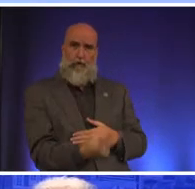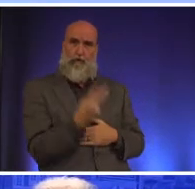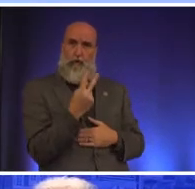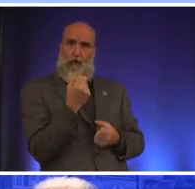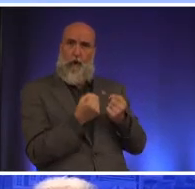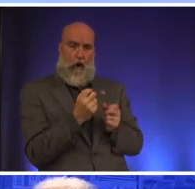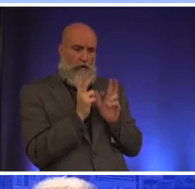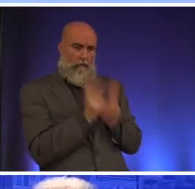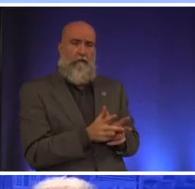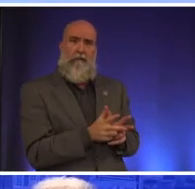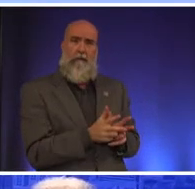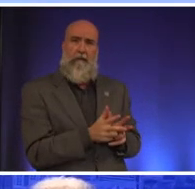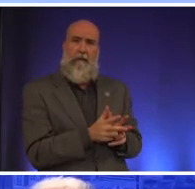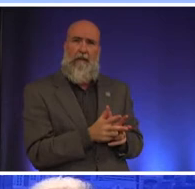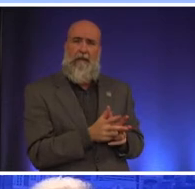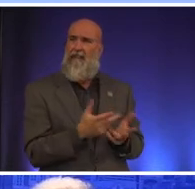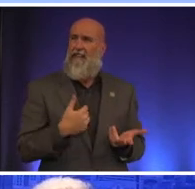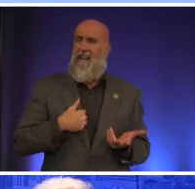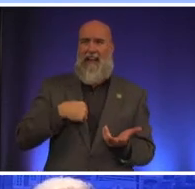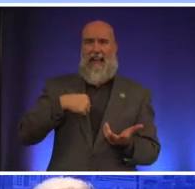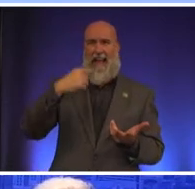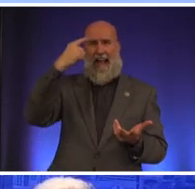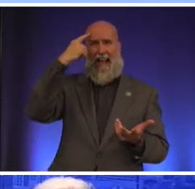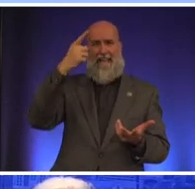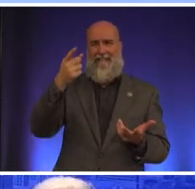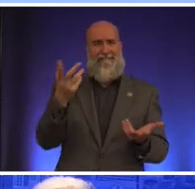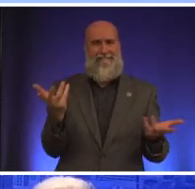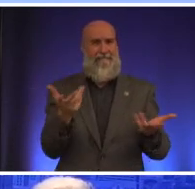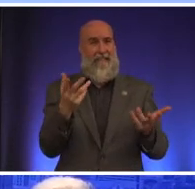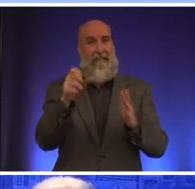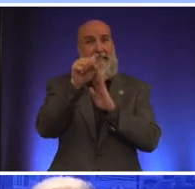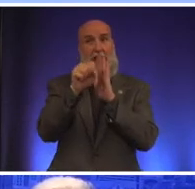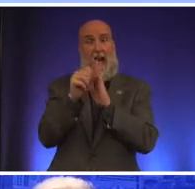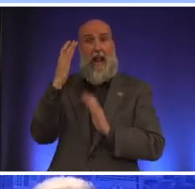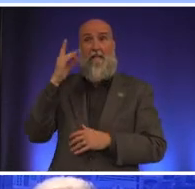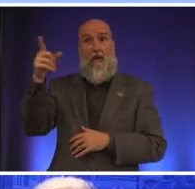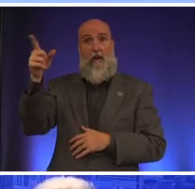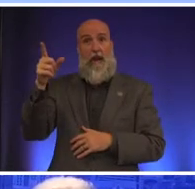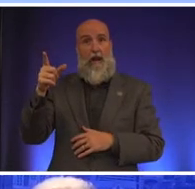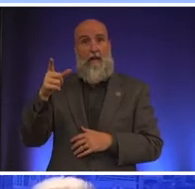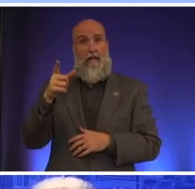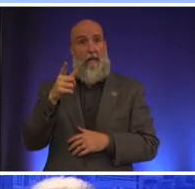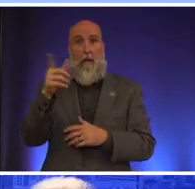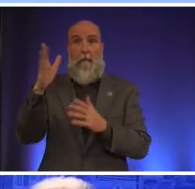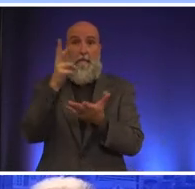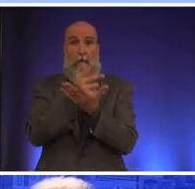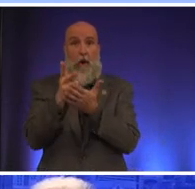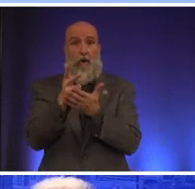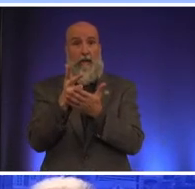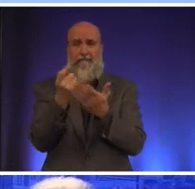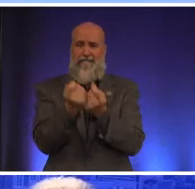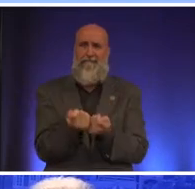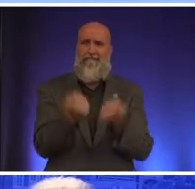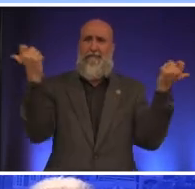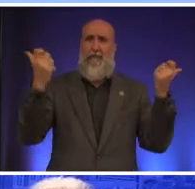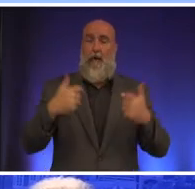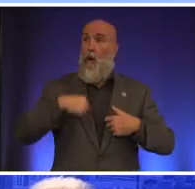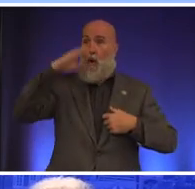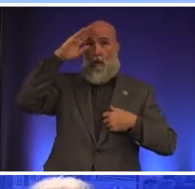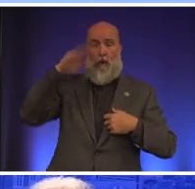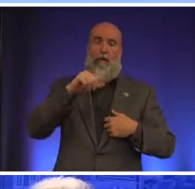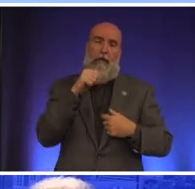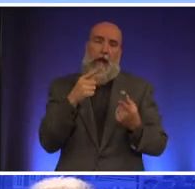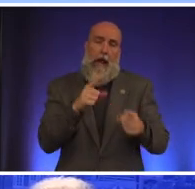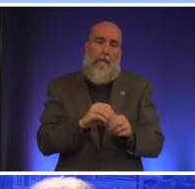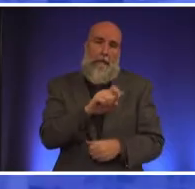i think that's a really backwards way of looking at it the state of california eliminated those parking requirements completely we know that's not going to happen in